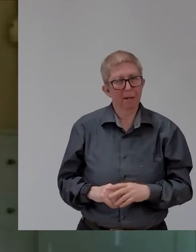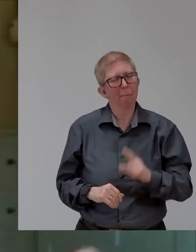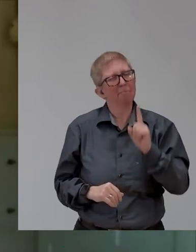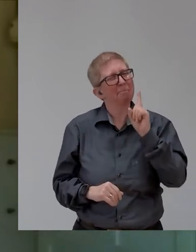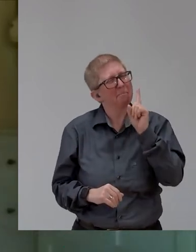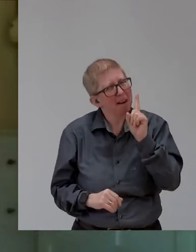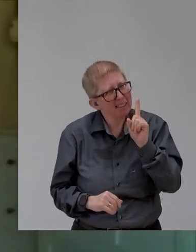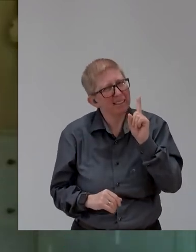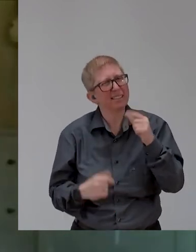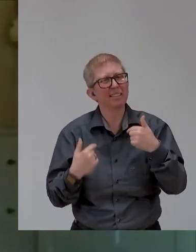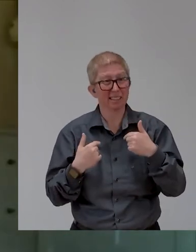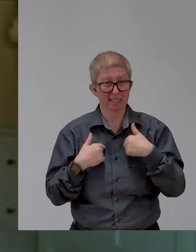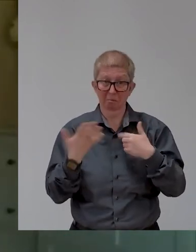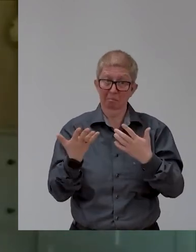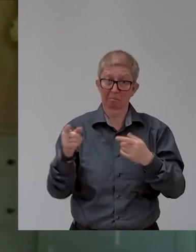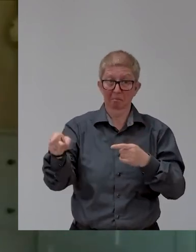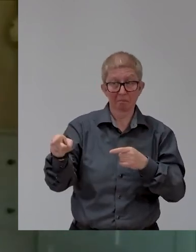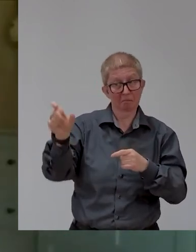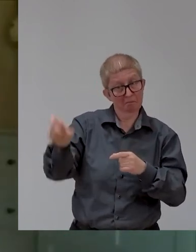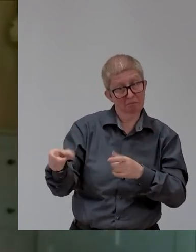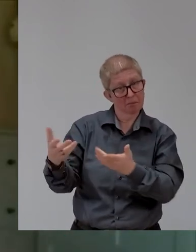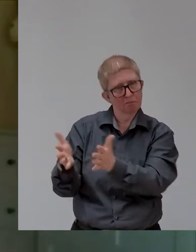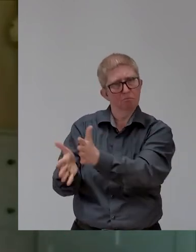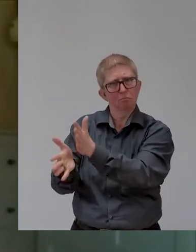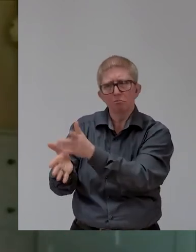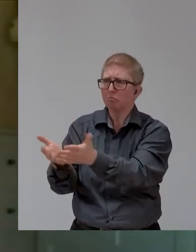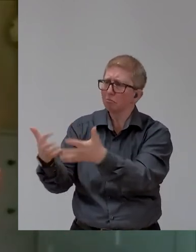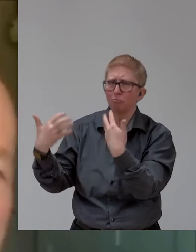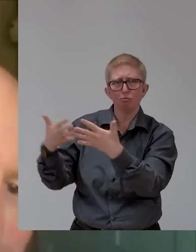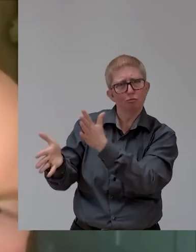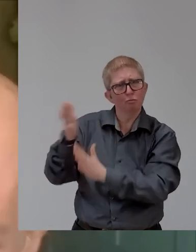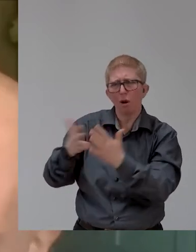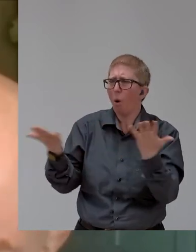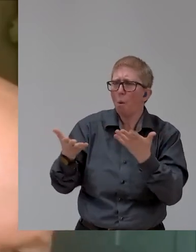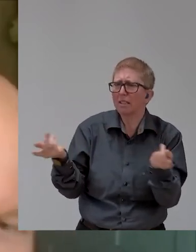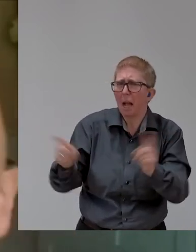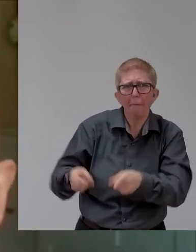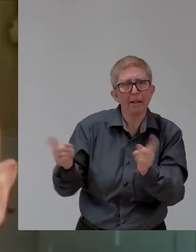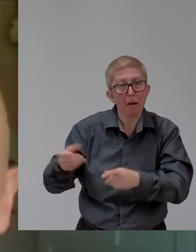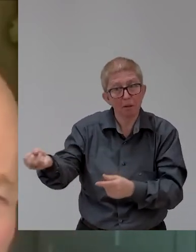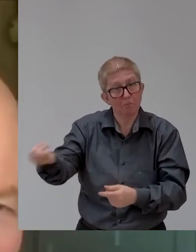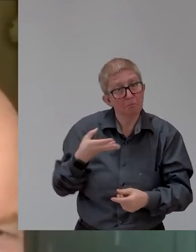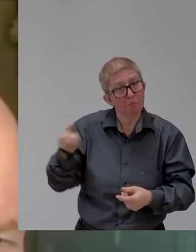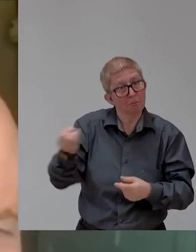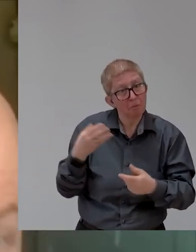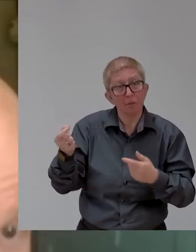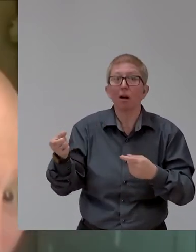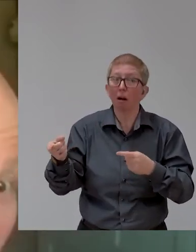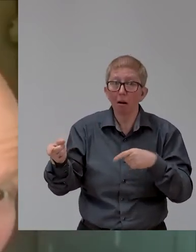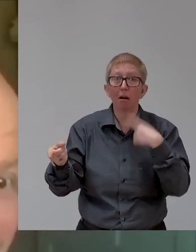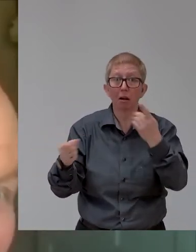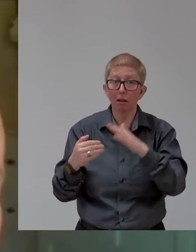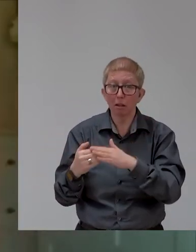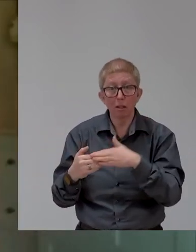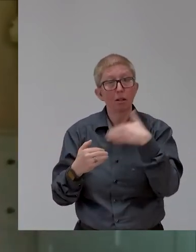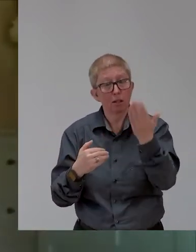updates I would get from him on, on what she'd achieved, you know, she'd gone back to university, done a PhD in psychology to support